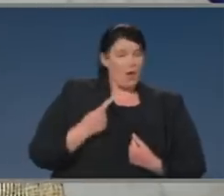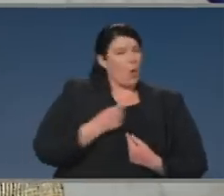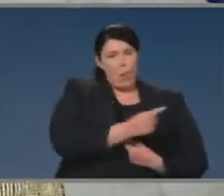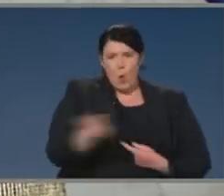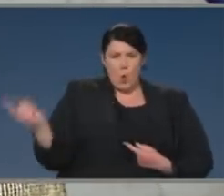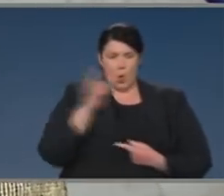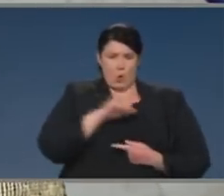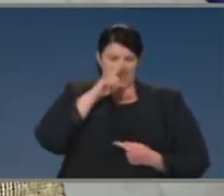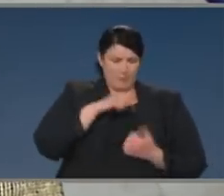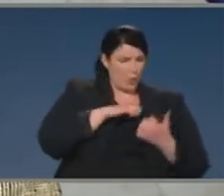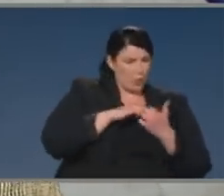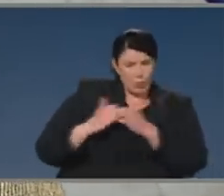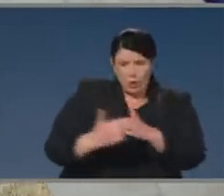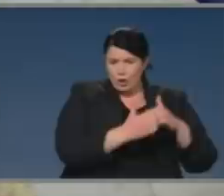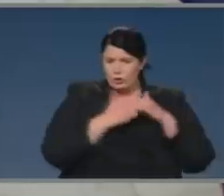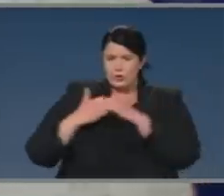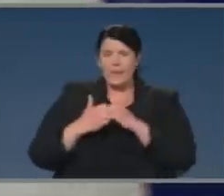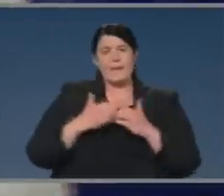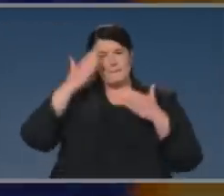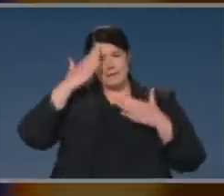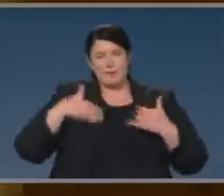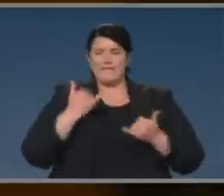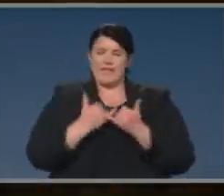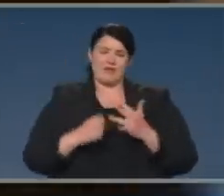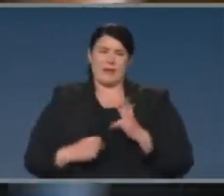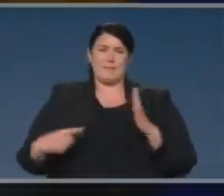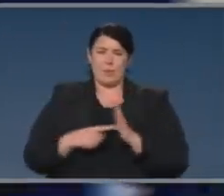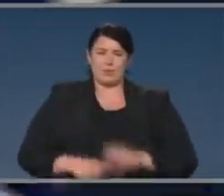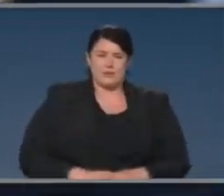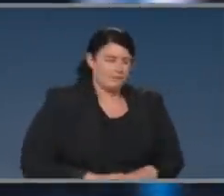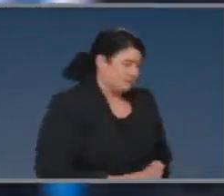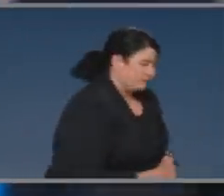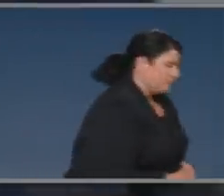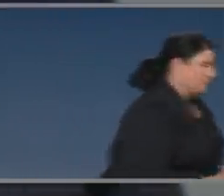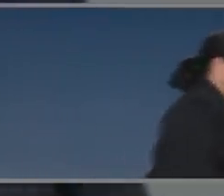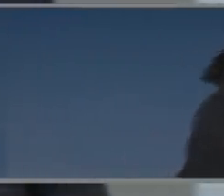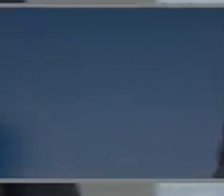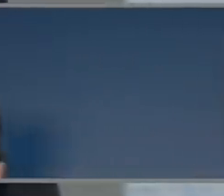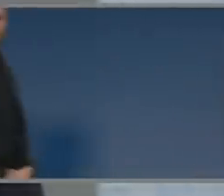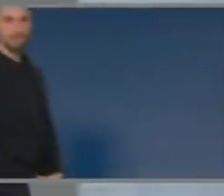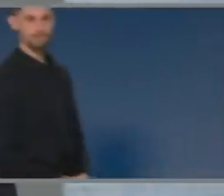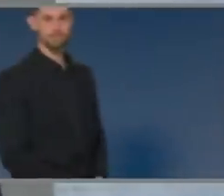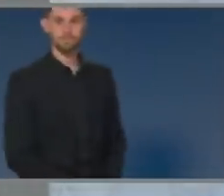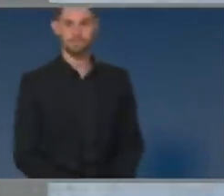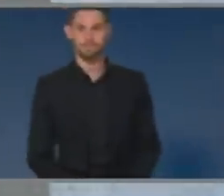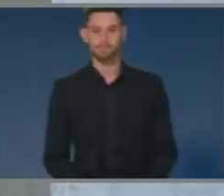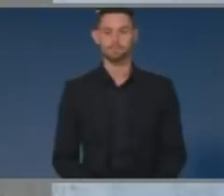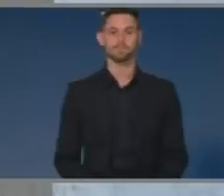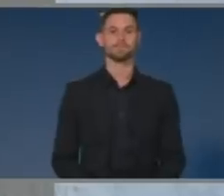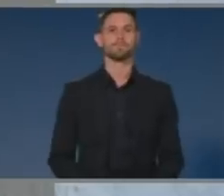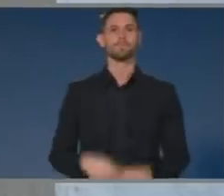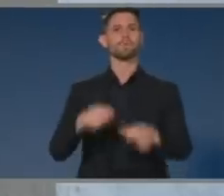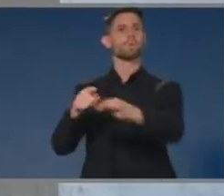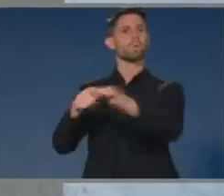needs are integral to all of us. Thank you. Thank you. Jen. What's your response to President Trump announcing that this